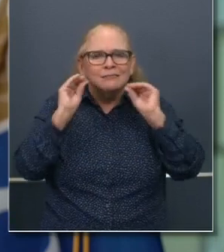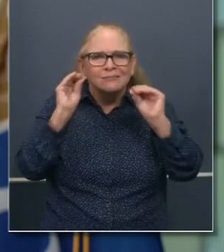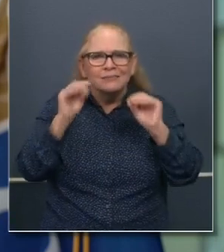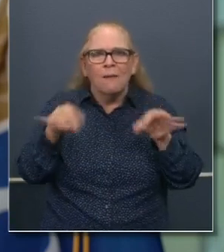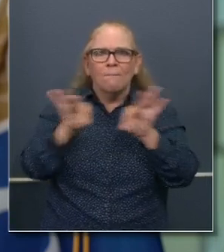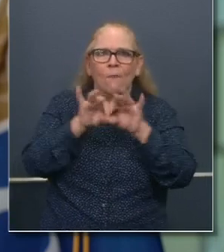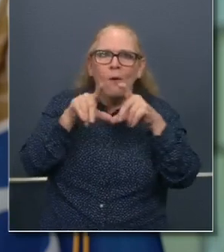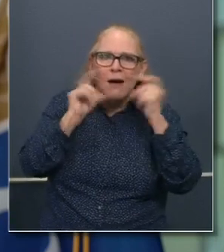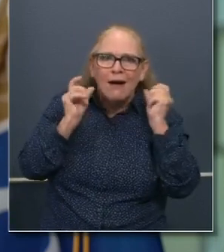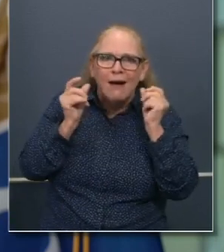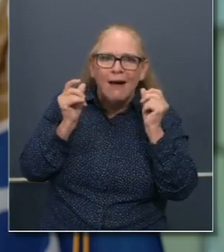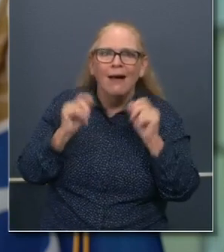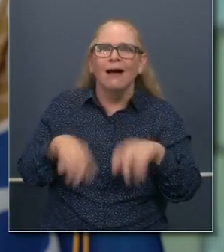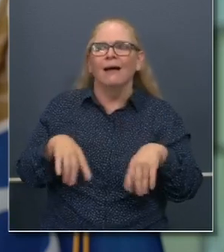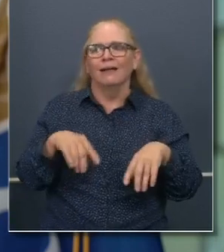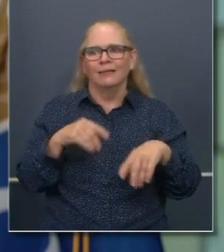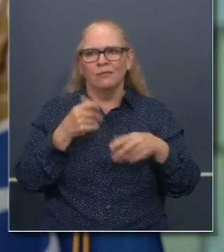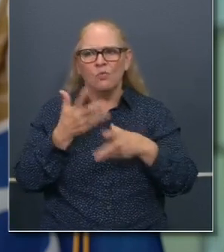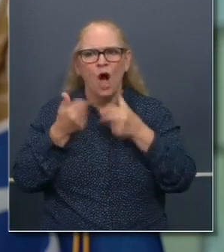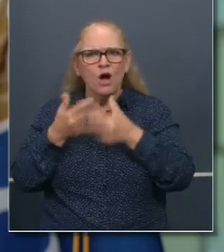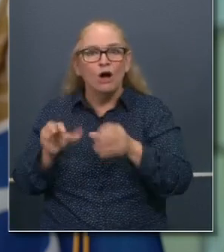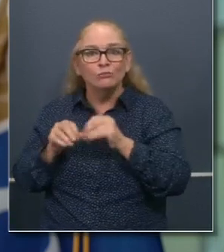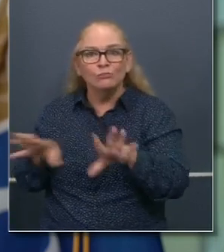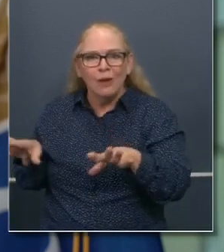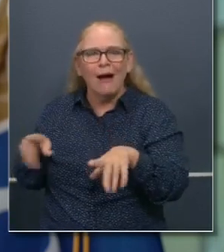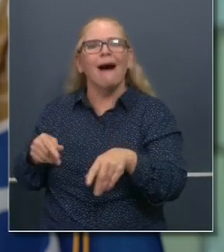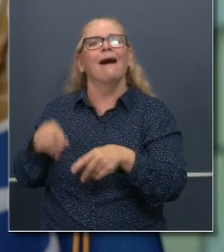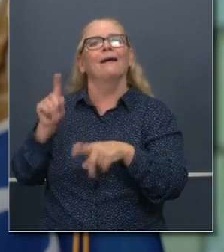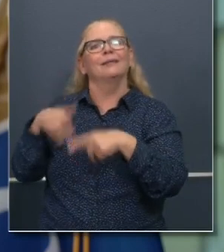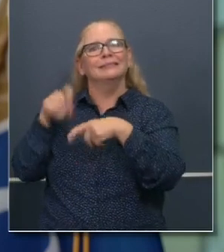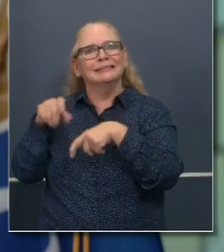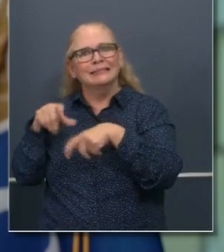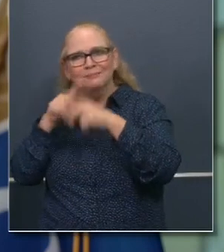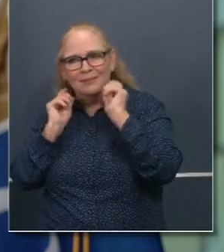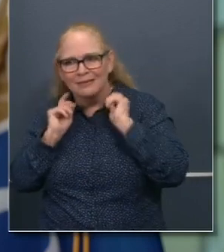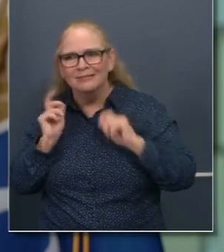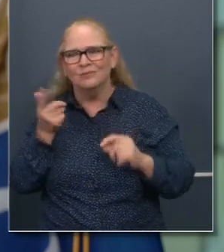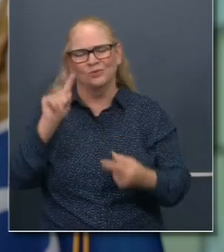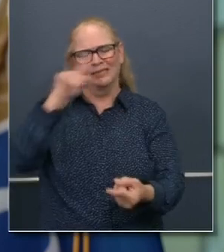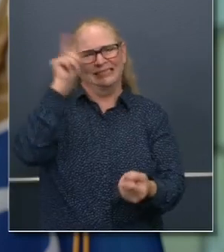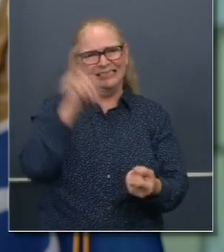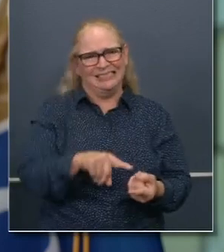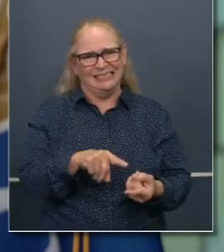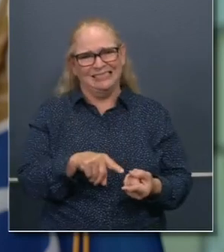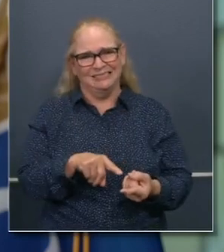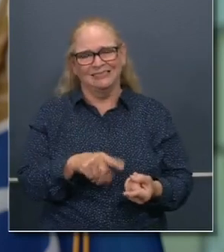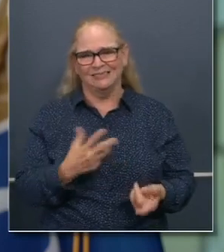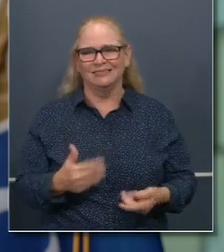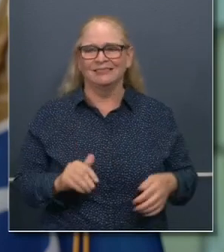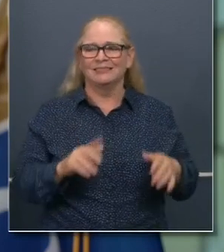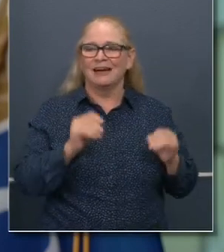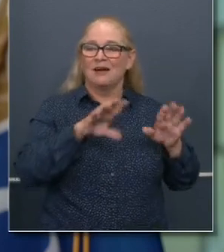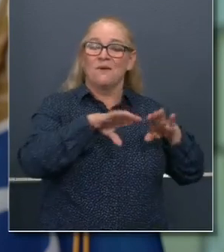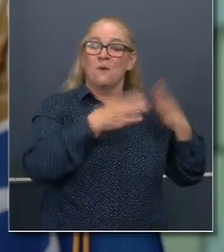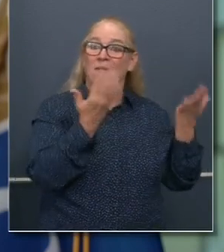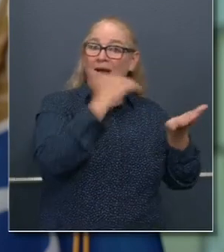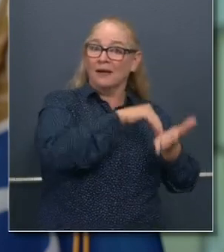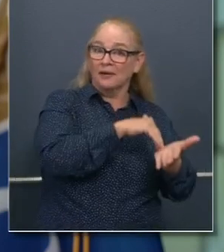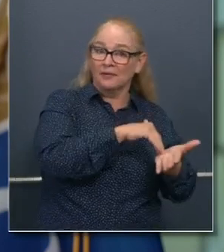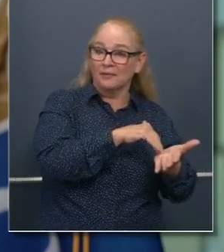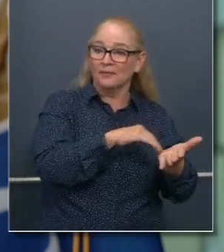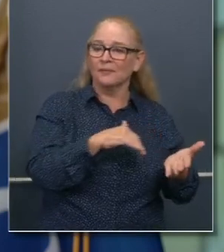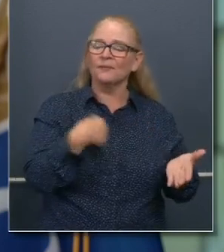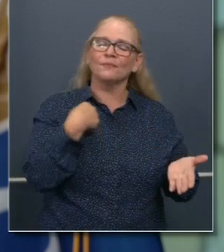of continuing, continuing, even if we reopen a sector of our economy, continuing to enforce a